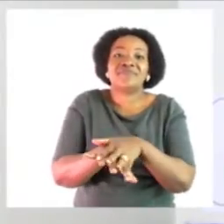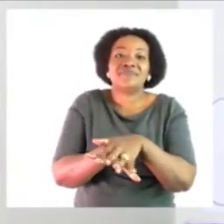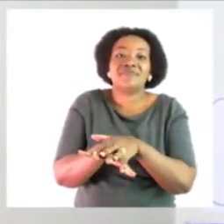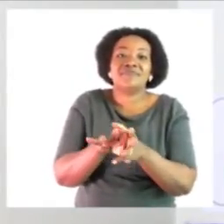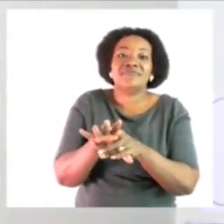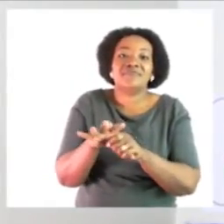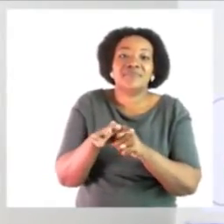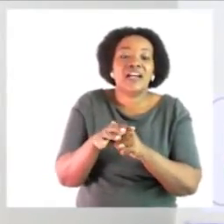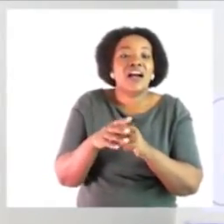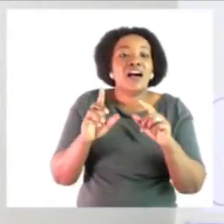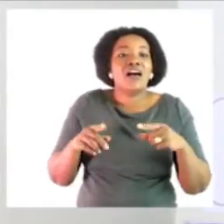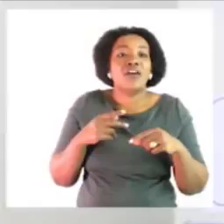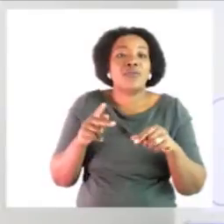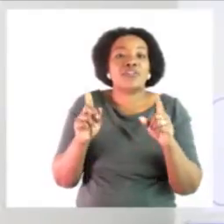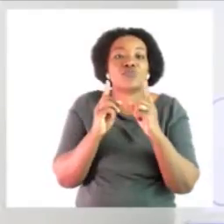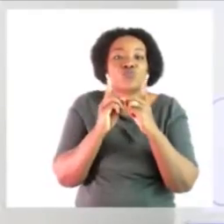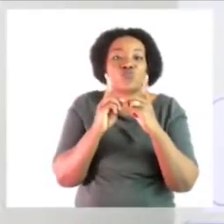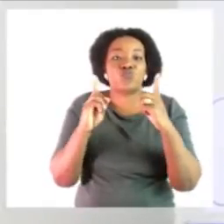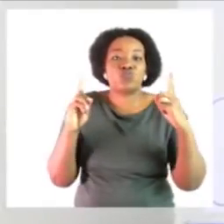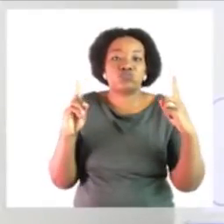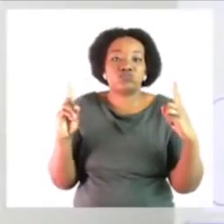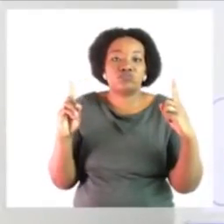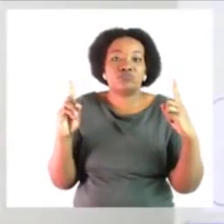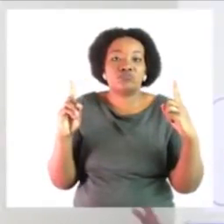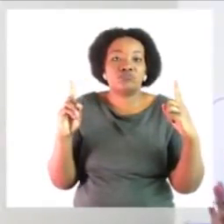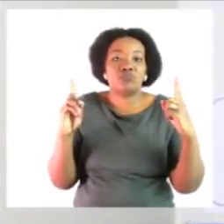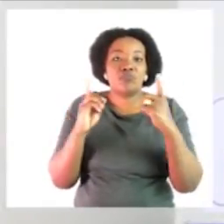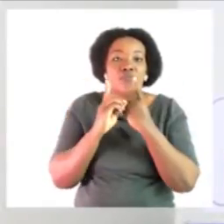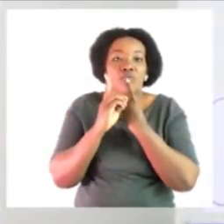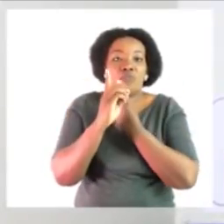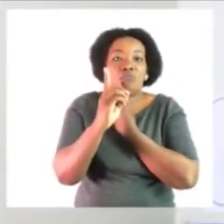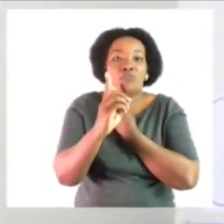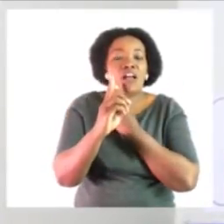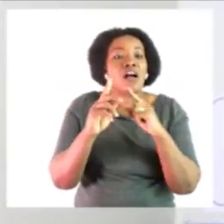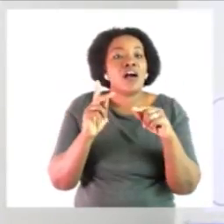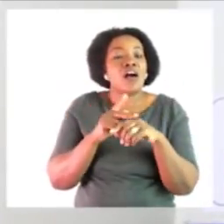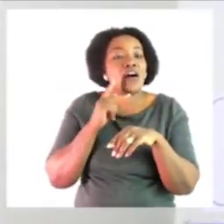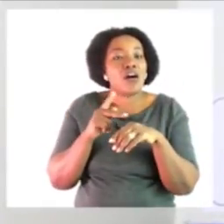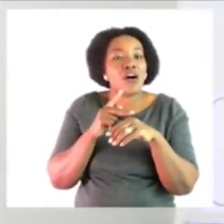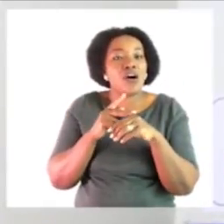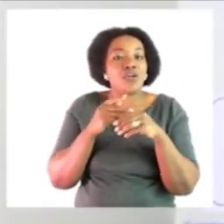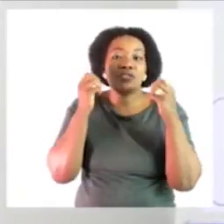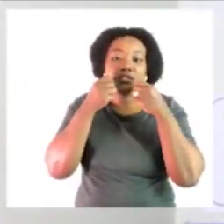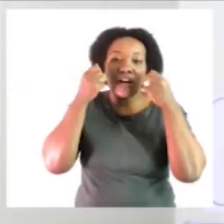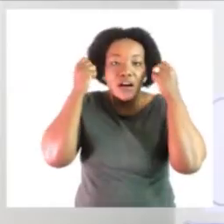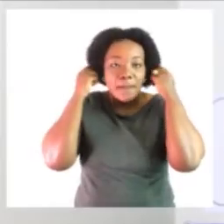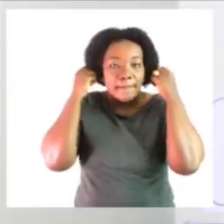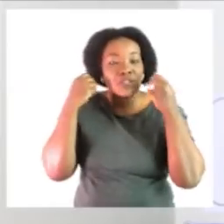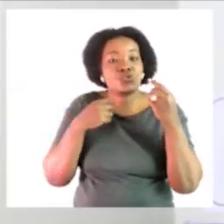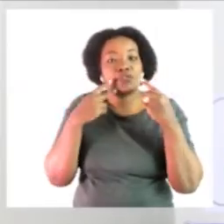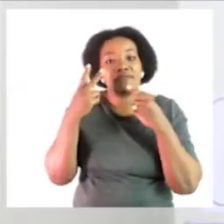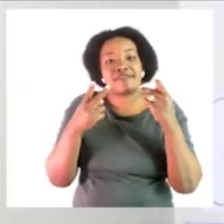keep a social distance and remember whenever you need to leave the house put on your mask at all